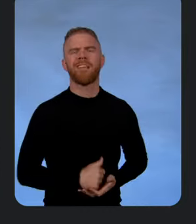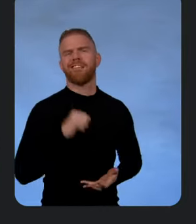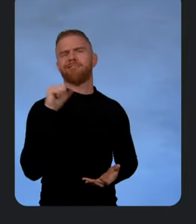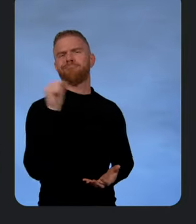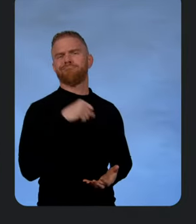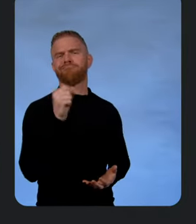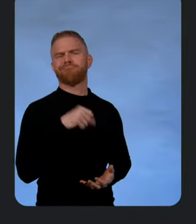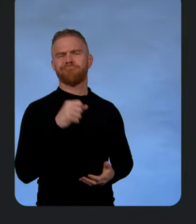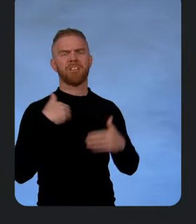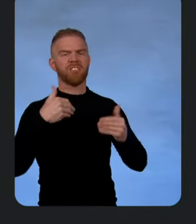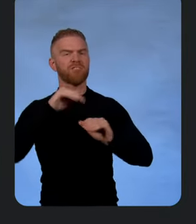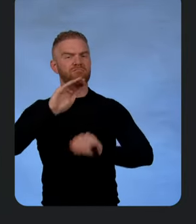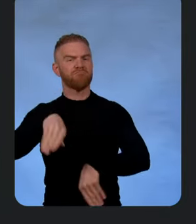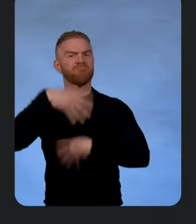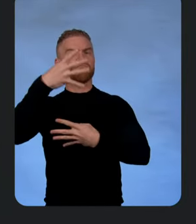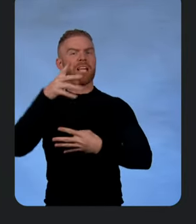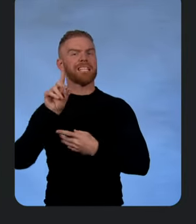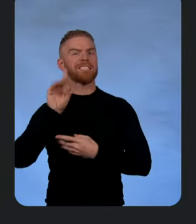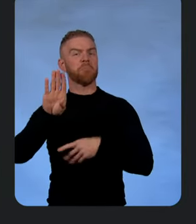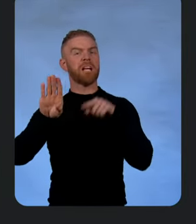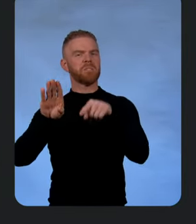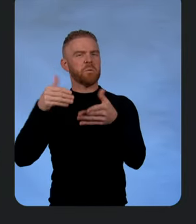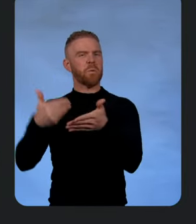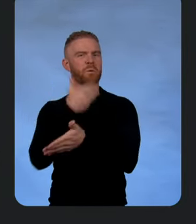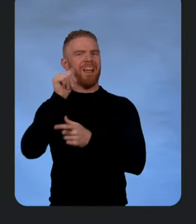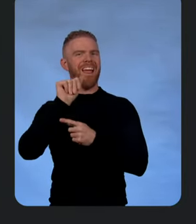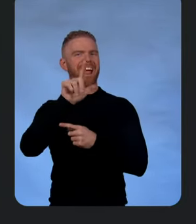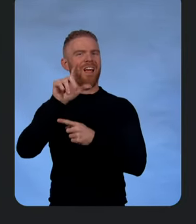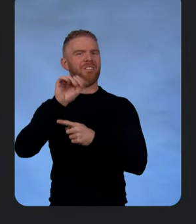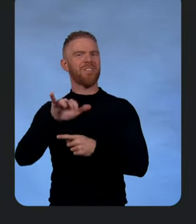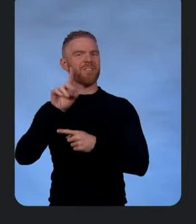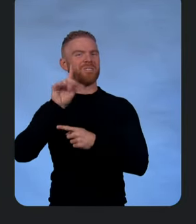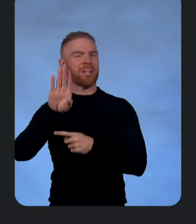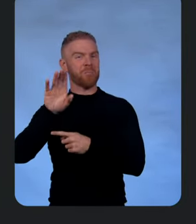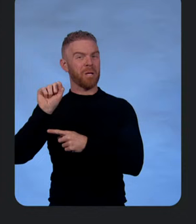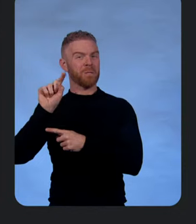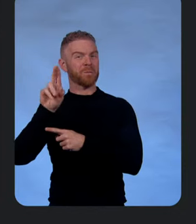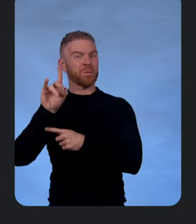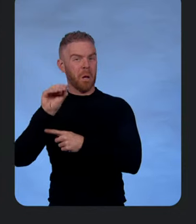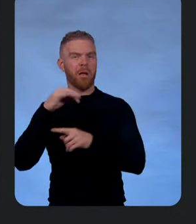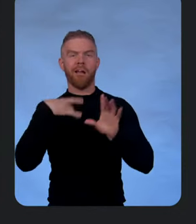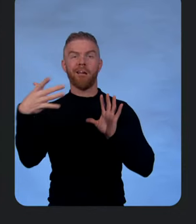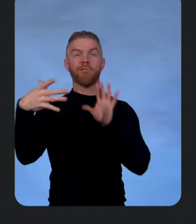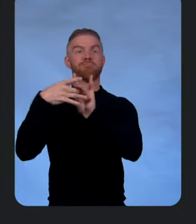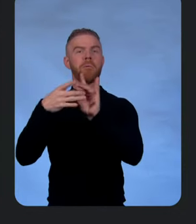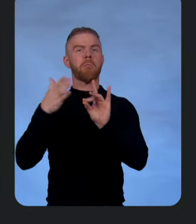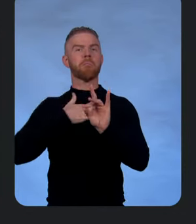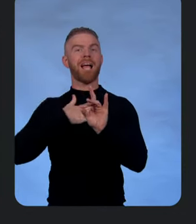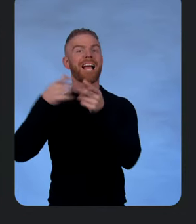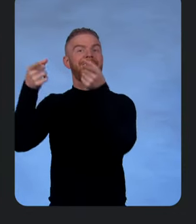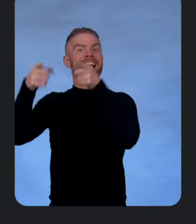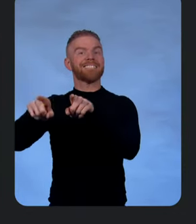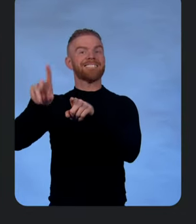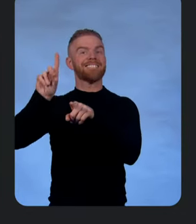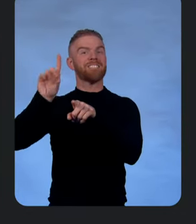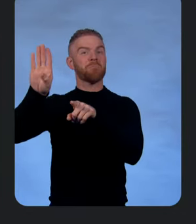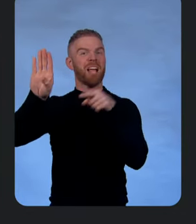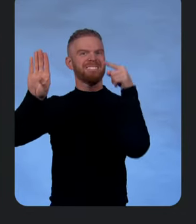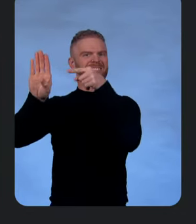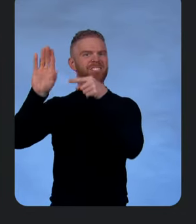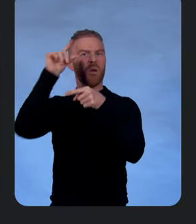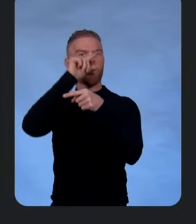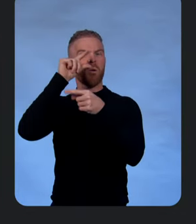Let's pull up the database in the new AlloyDB Studio, where I can connect to my instances databases in the Google Cloud